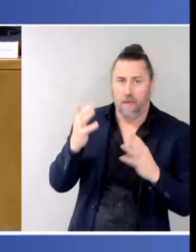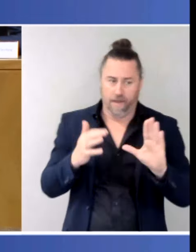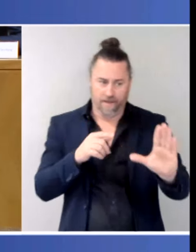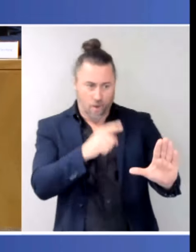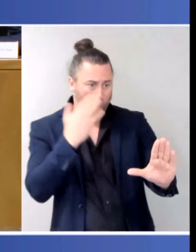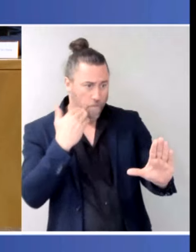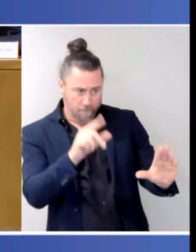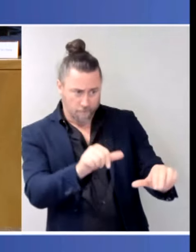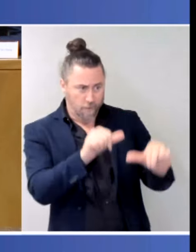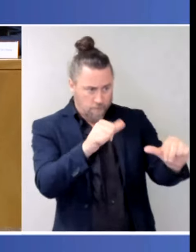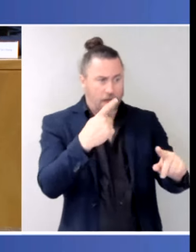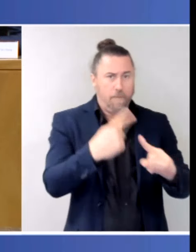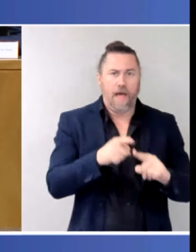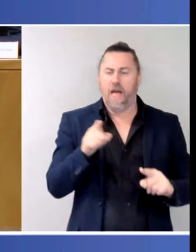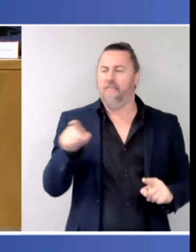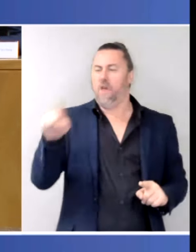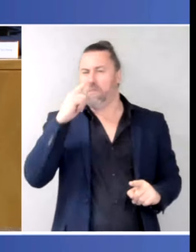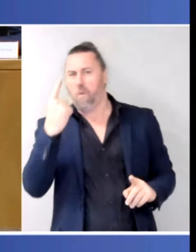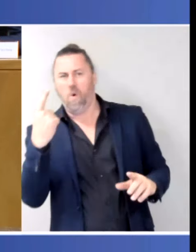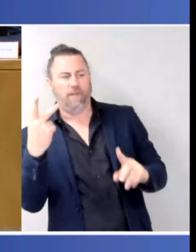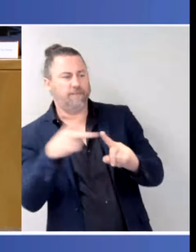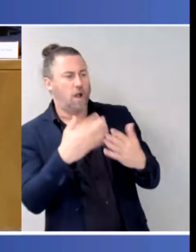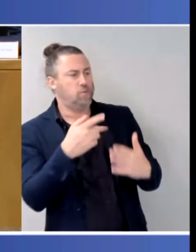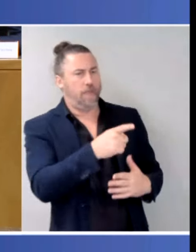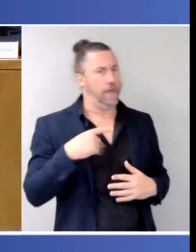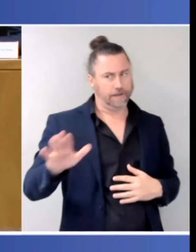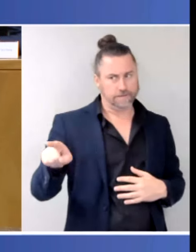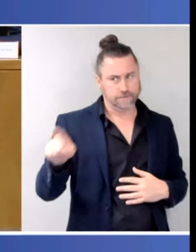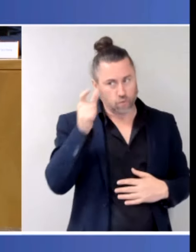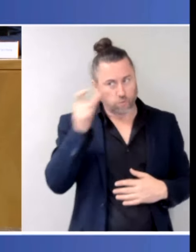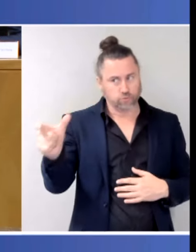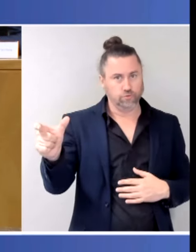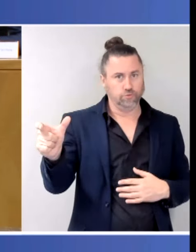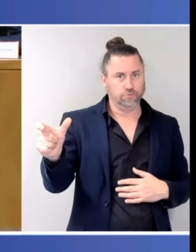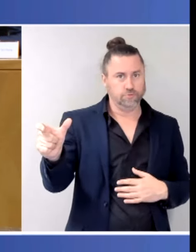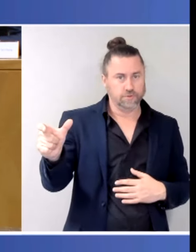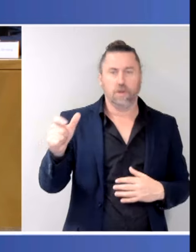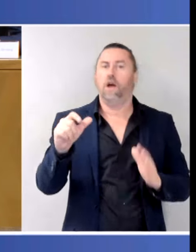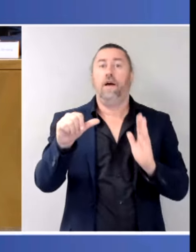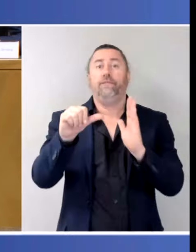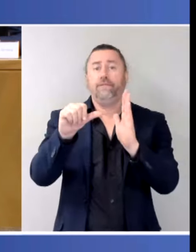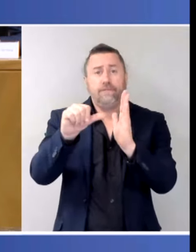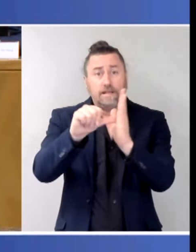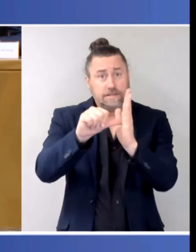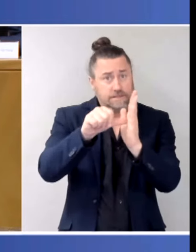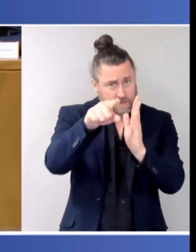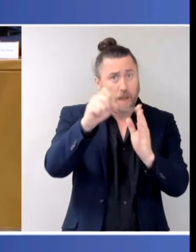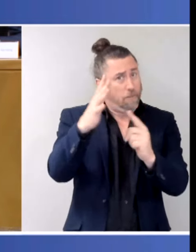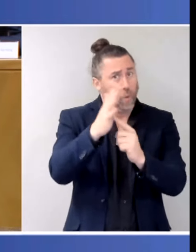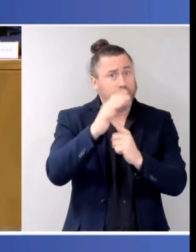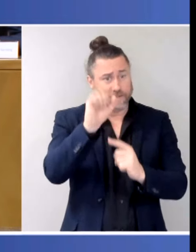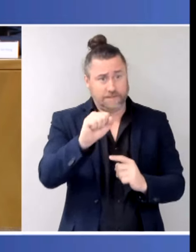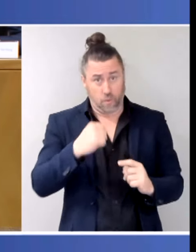to echo what Chris said, yes, funding is absolutely important, and we've invested since that time over $4 billion